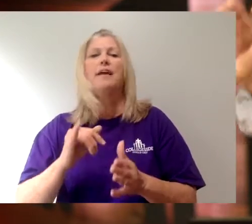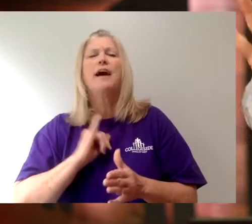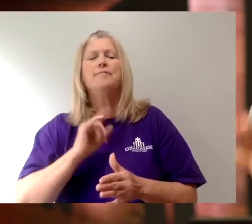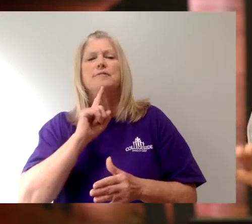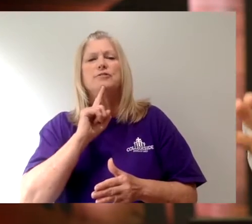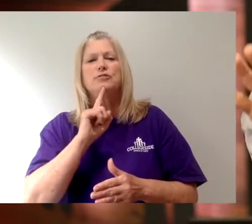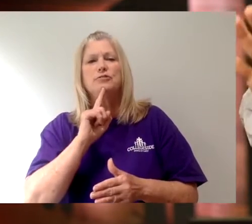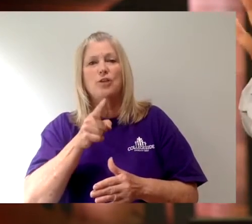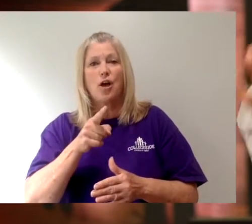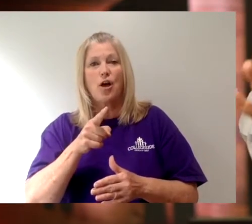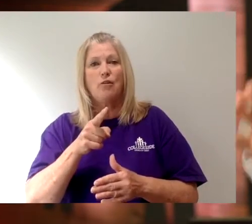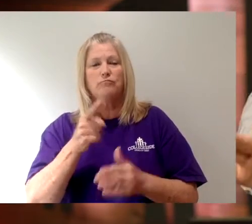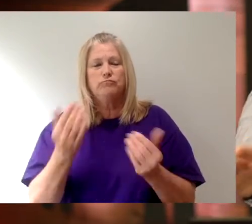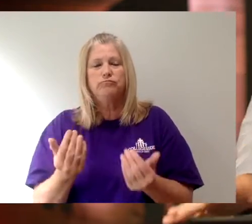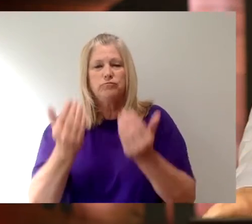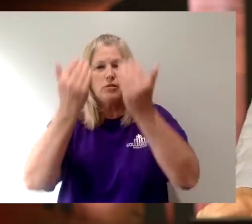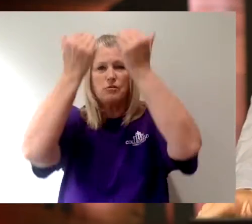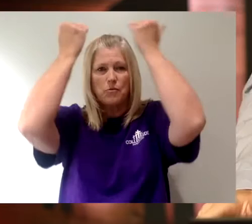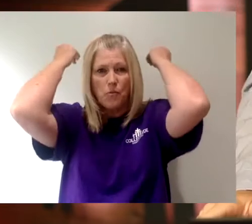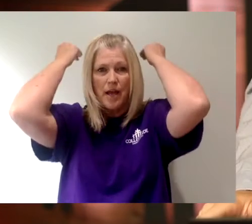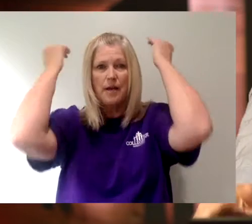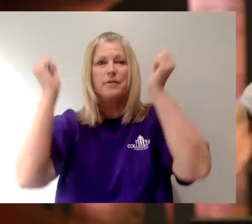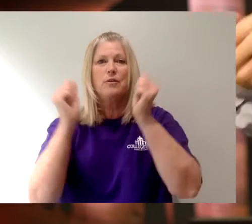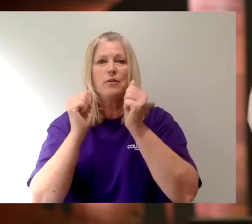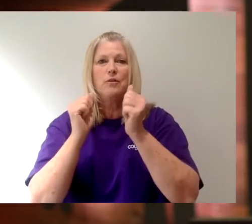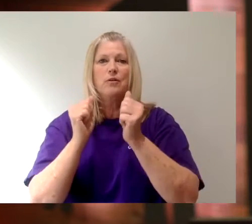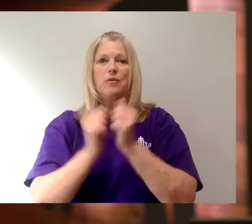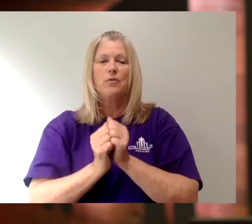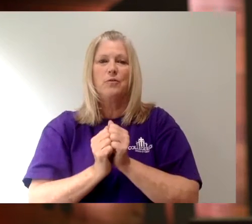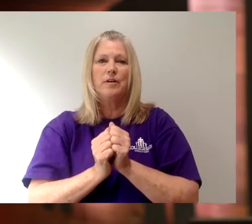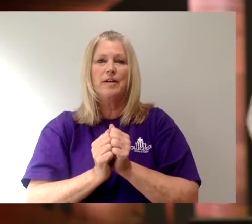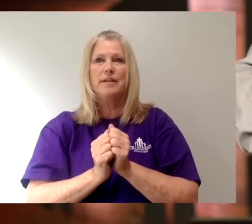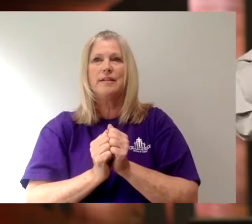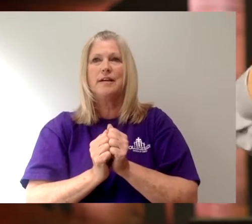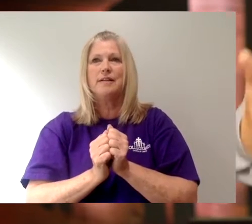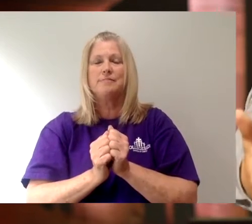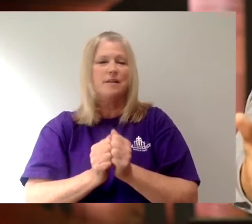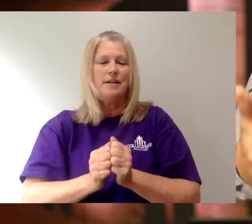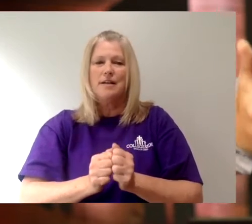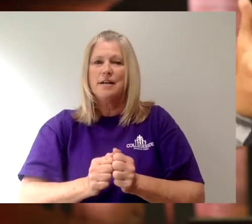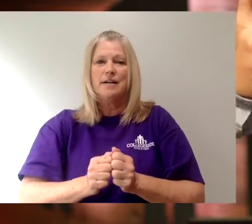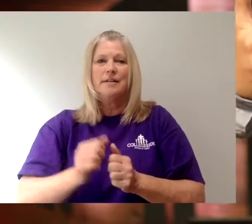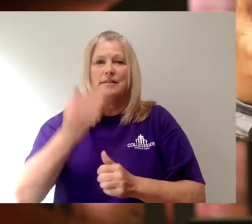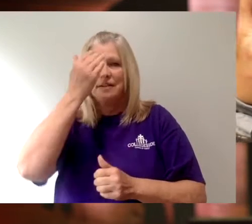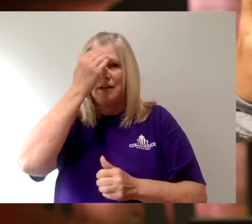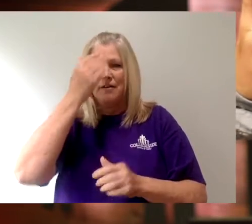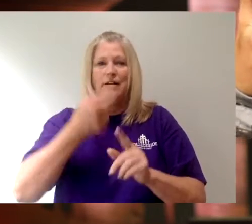I'm so overwhelmed with conviction from the Lord. I'm overwhelmed